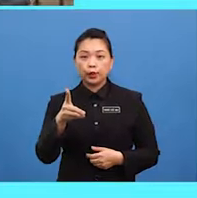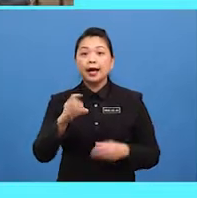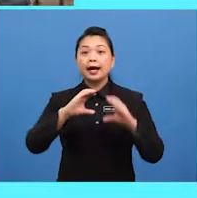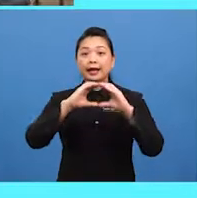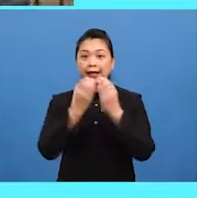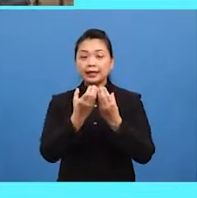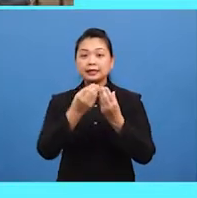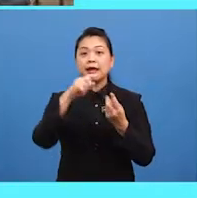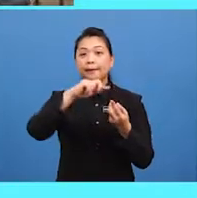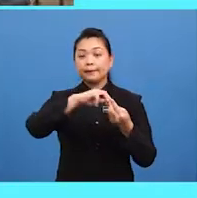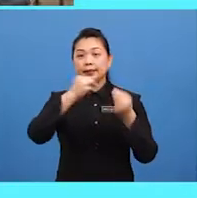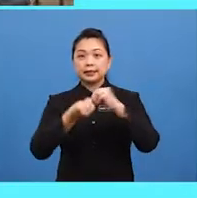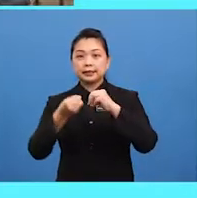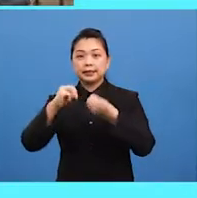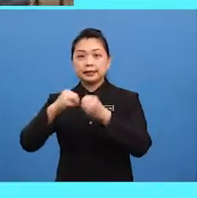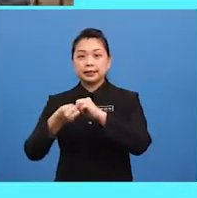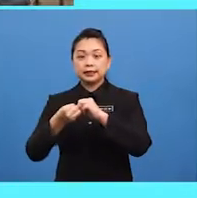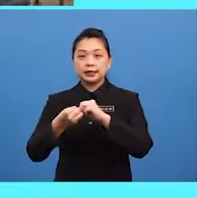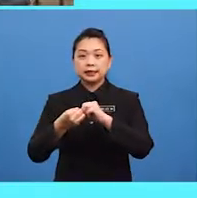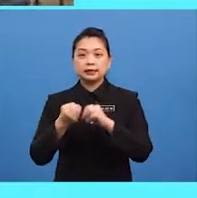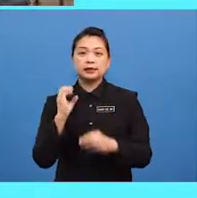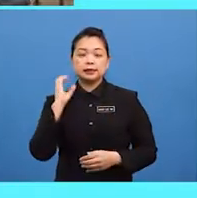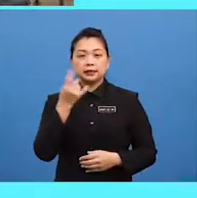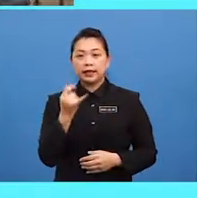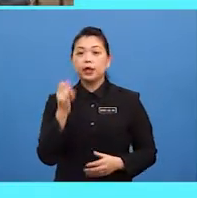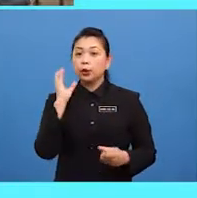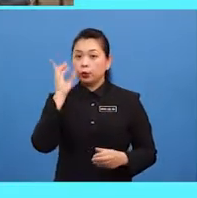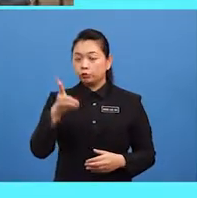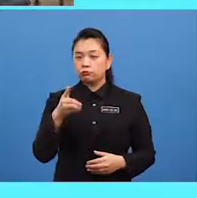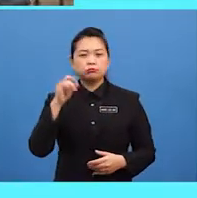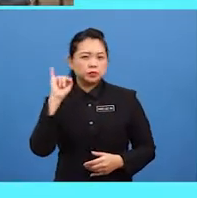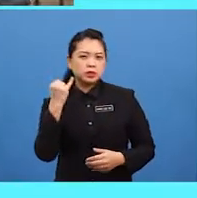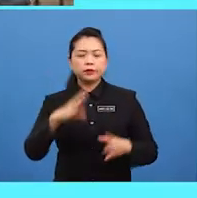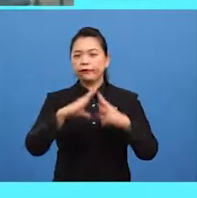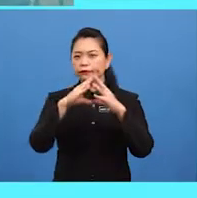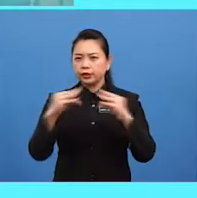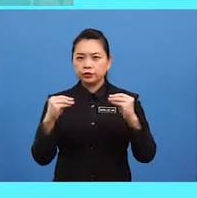just finished via physical education class